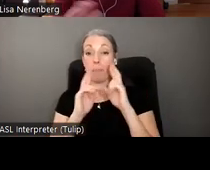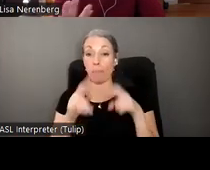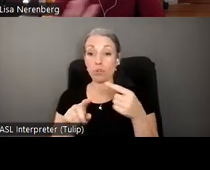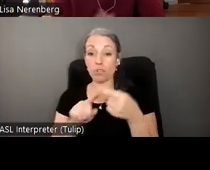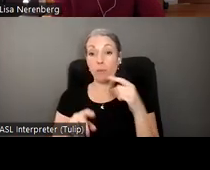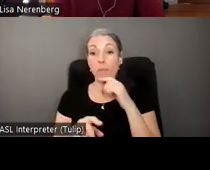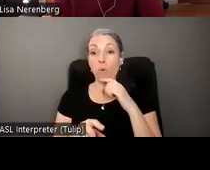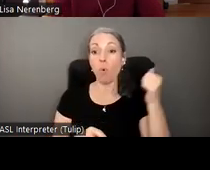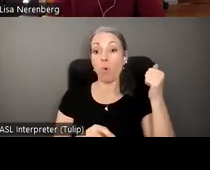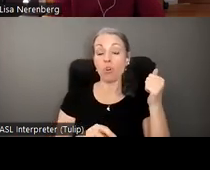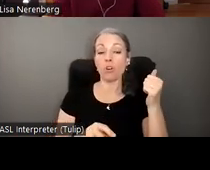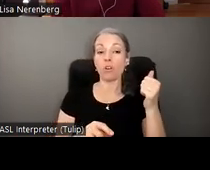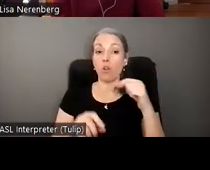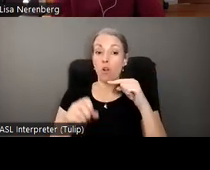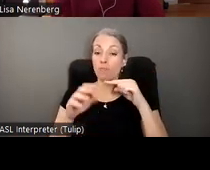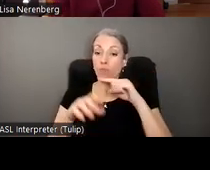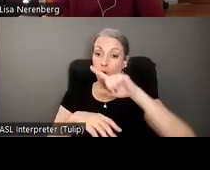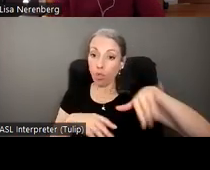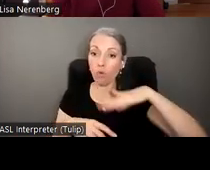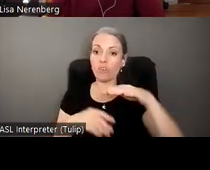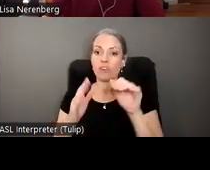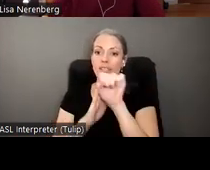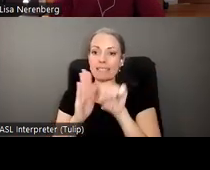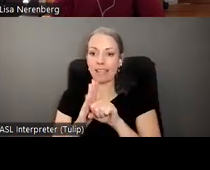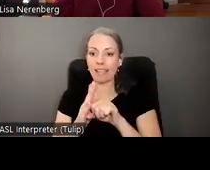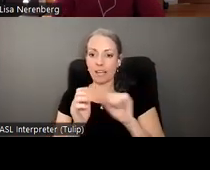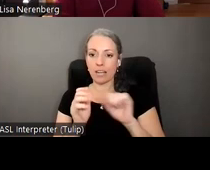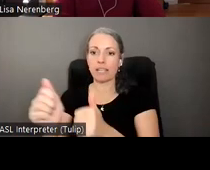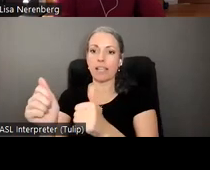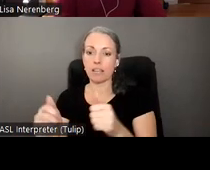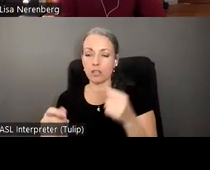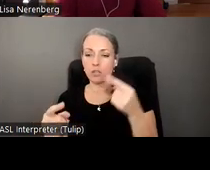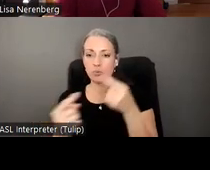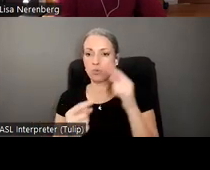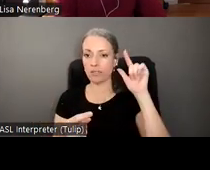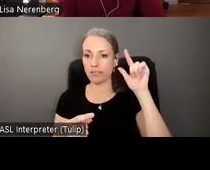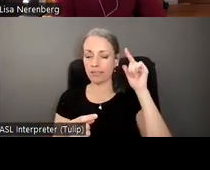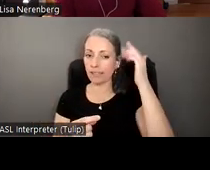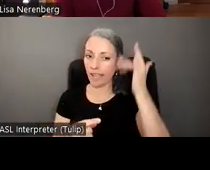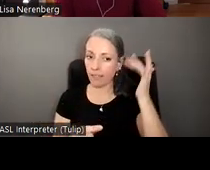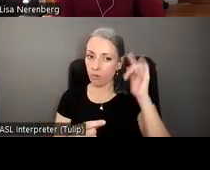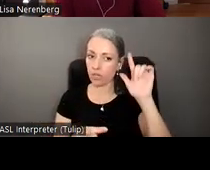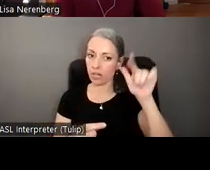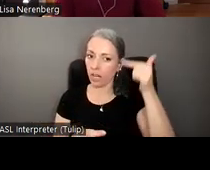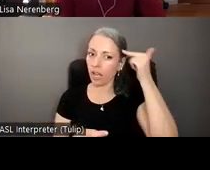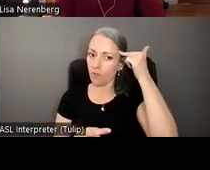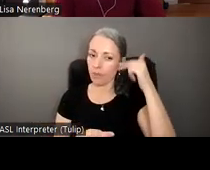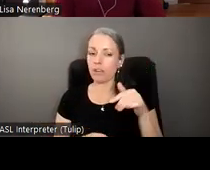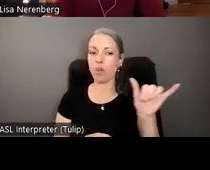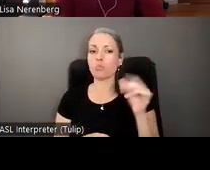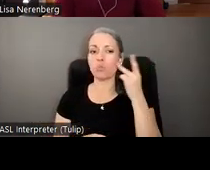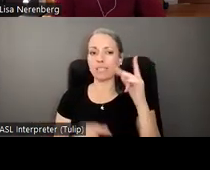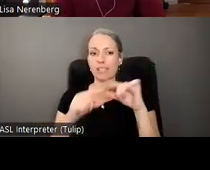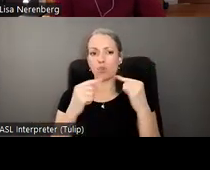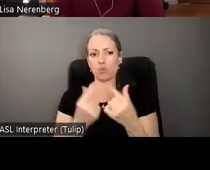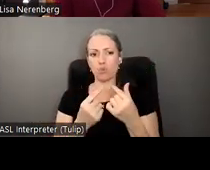initiatives around the state and provide updates to the california legislature we'd also like to see this group set